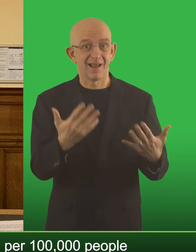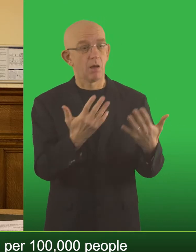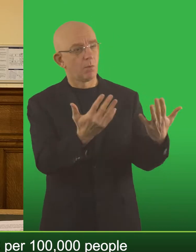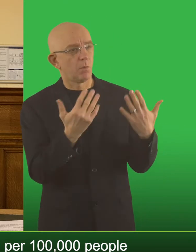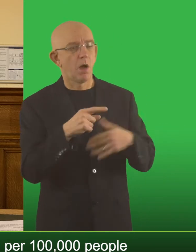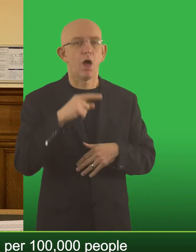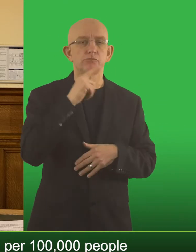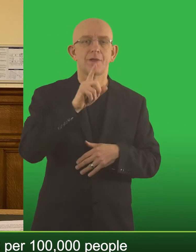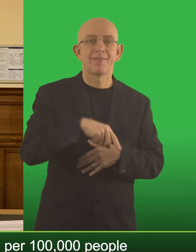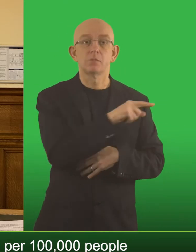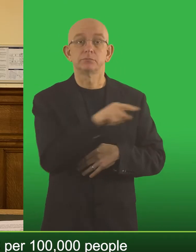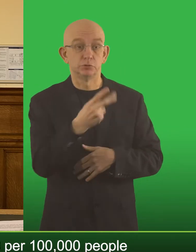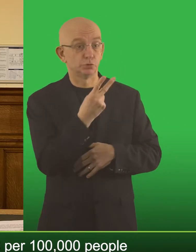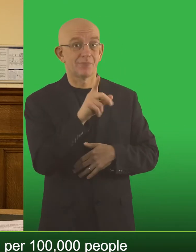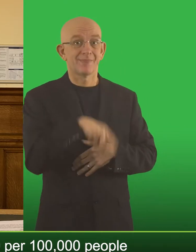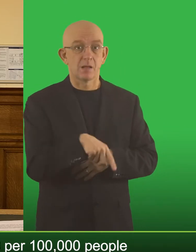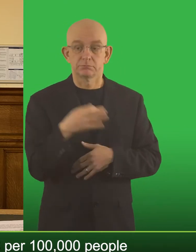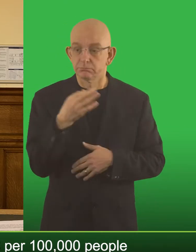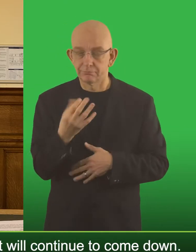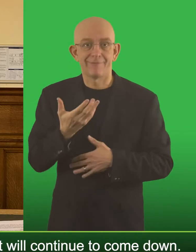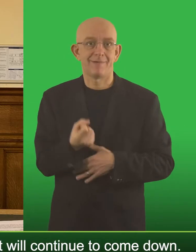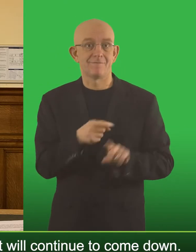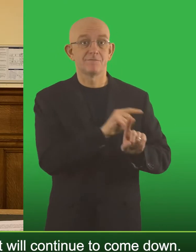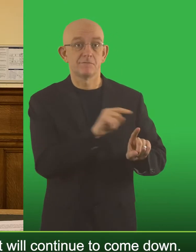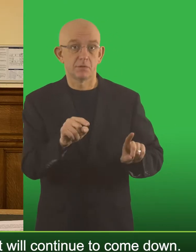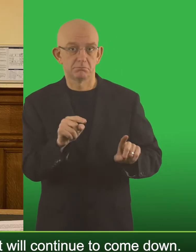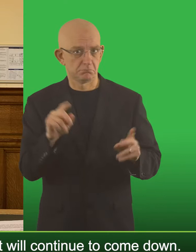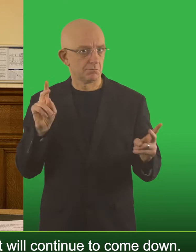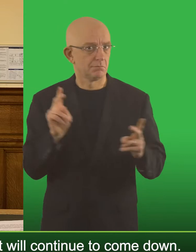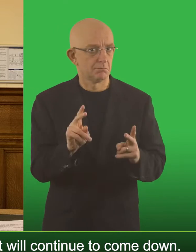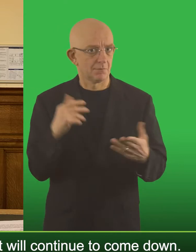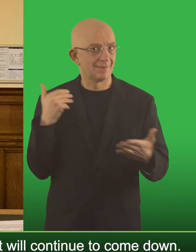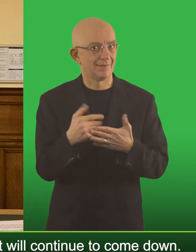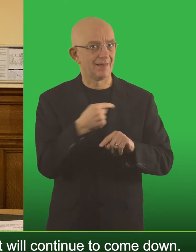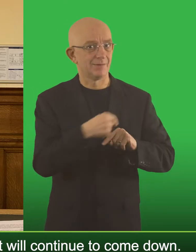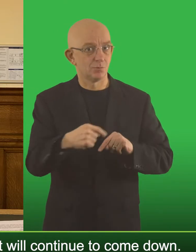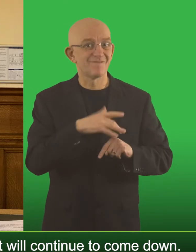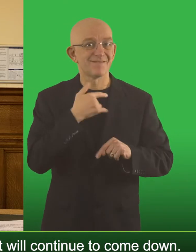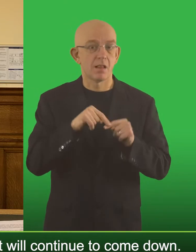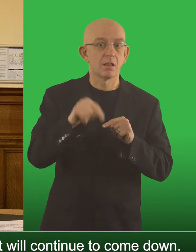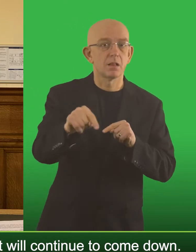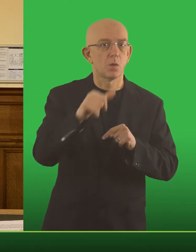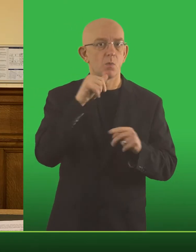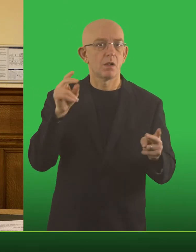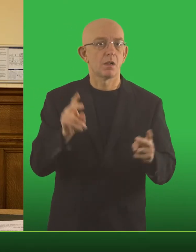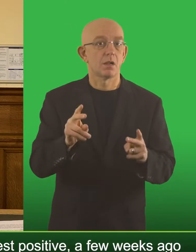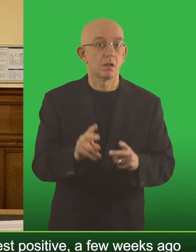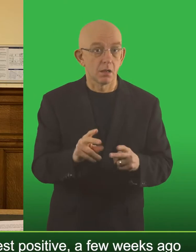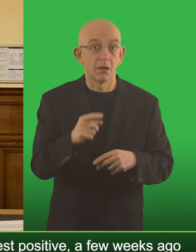peak of about 2,000 per 100,000 people over a seven-day period. It's way down on that this week and I expect it will continue to come down.